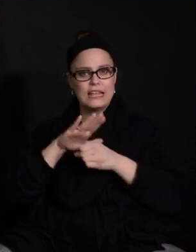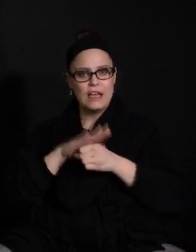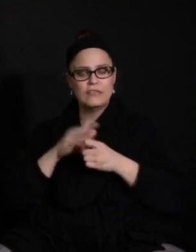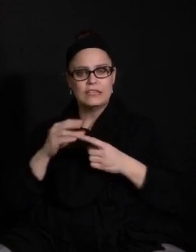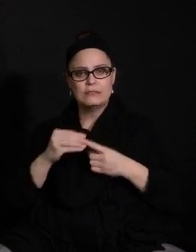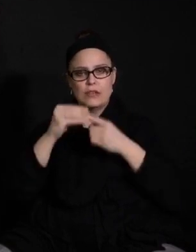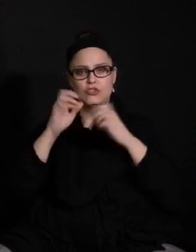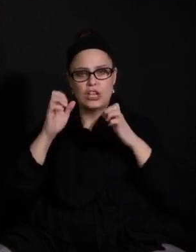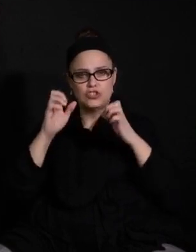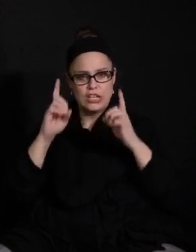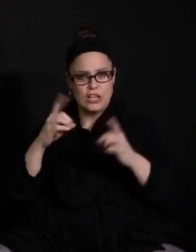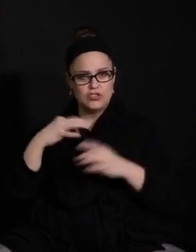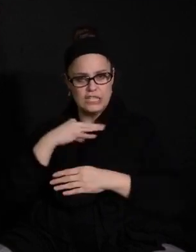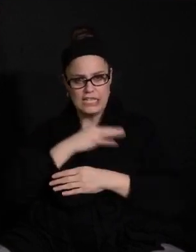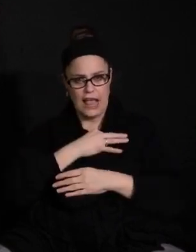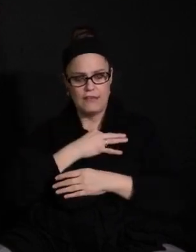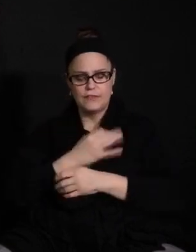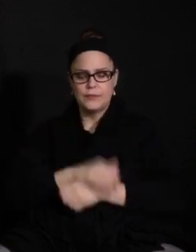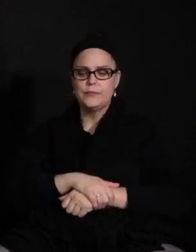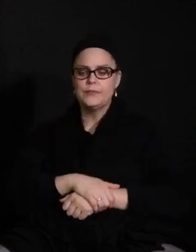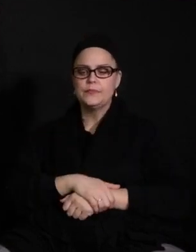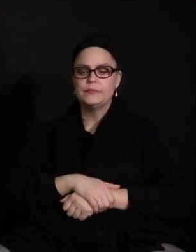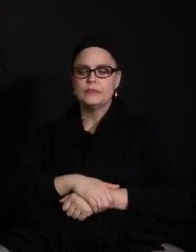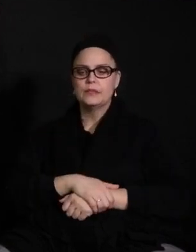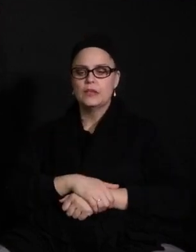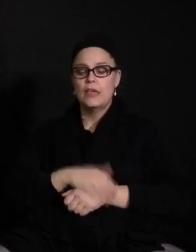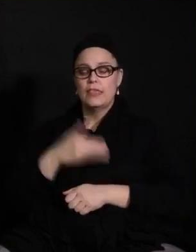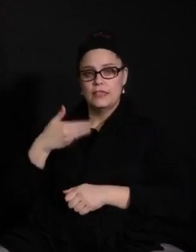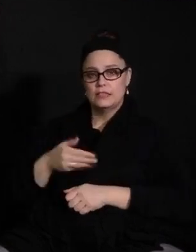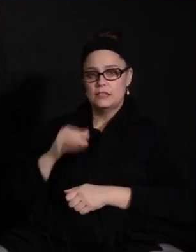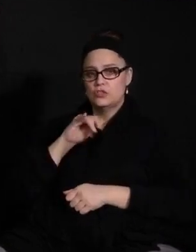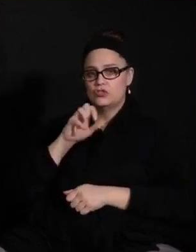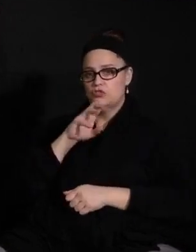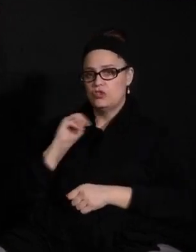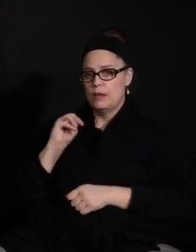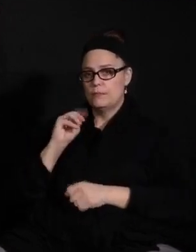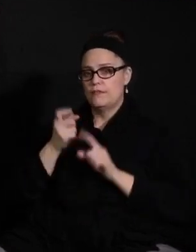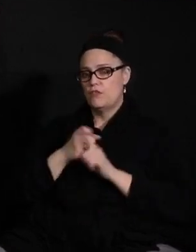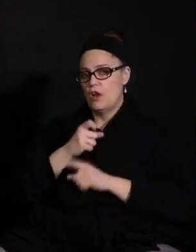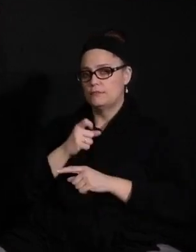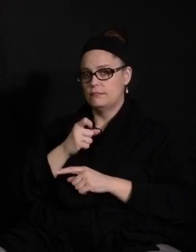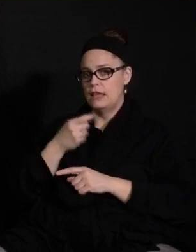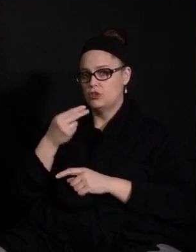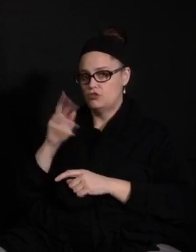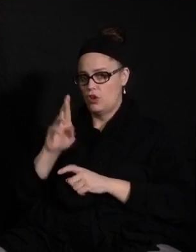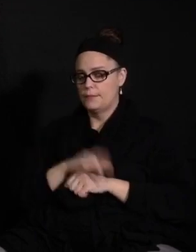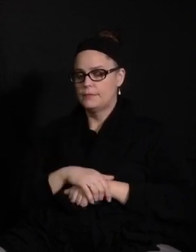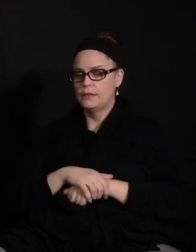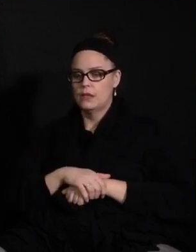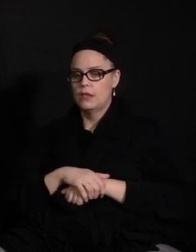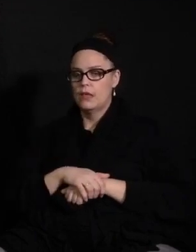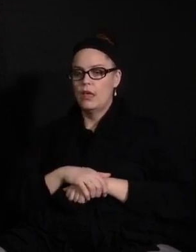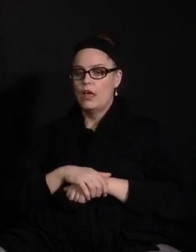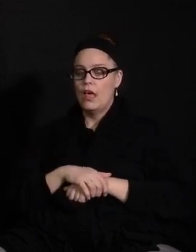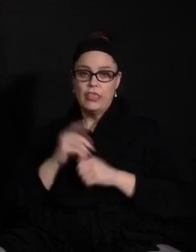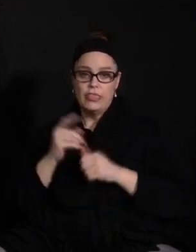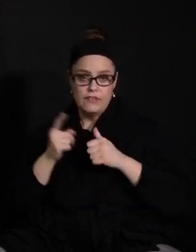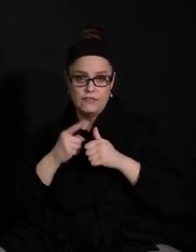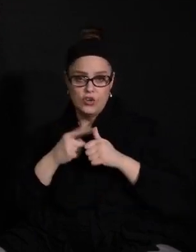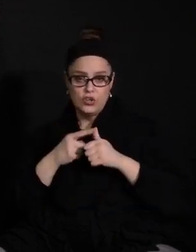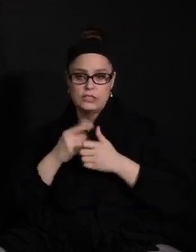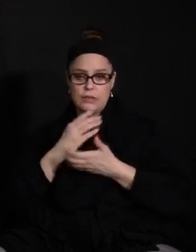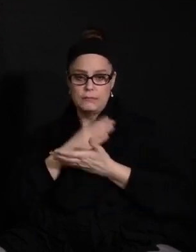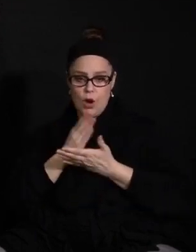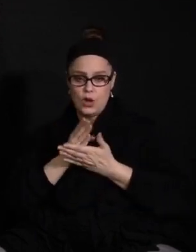So, Superintendent, let me start with that. Jim Vollmer here from Human Resources. On the first part, we are and